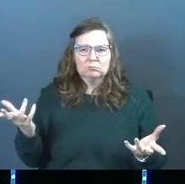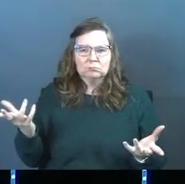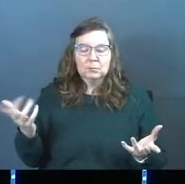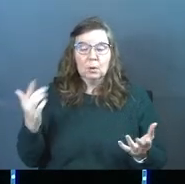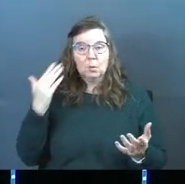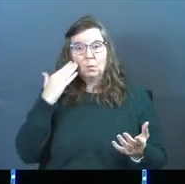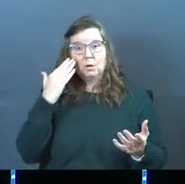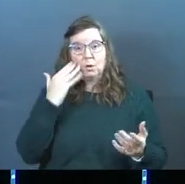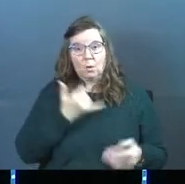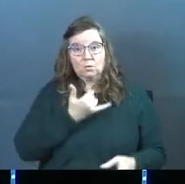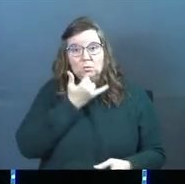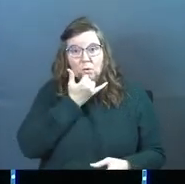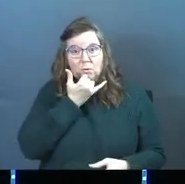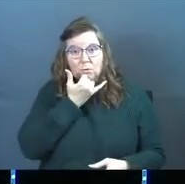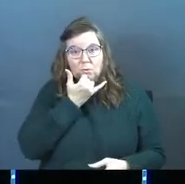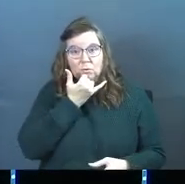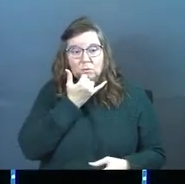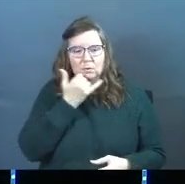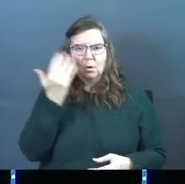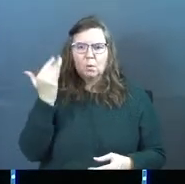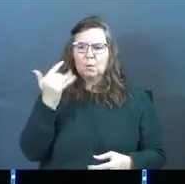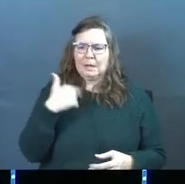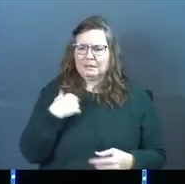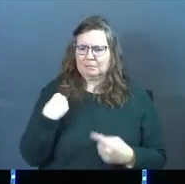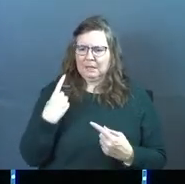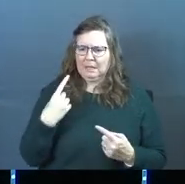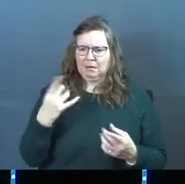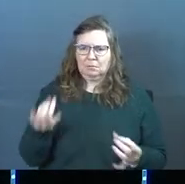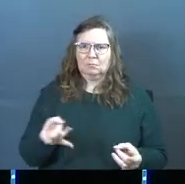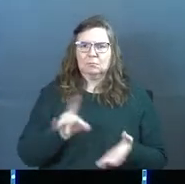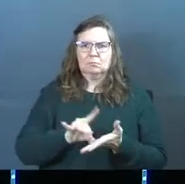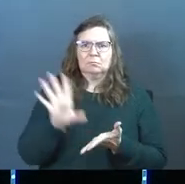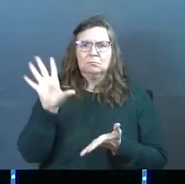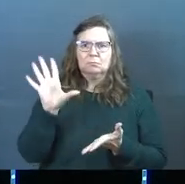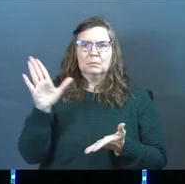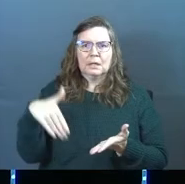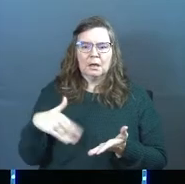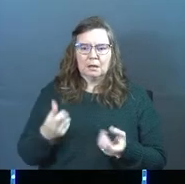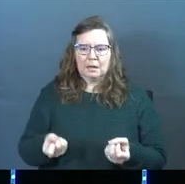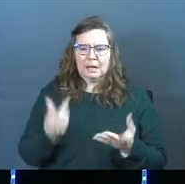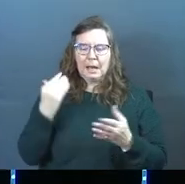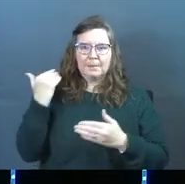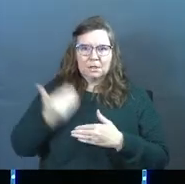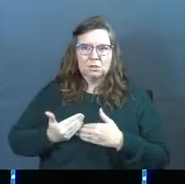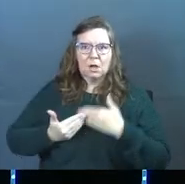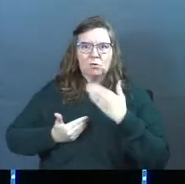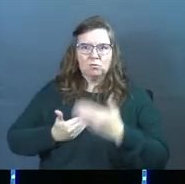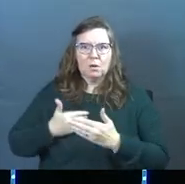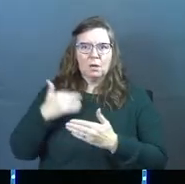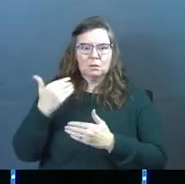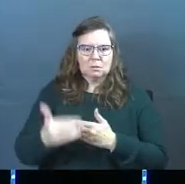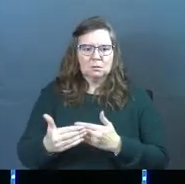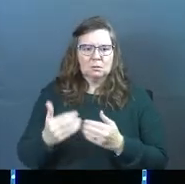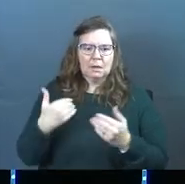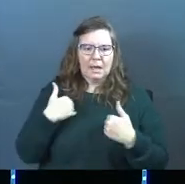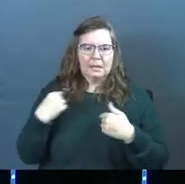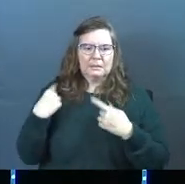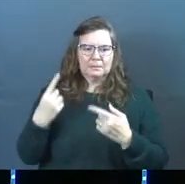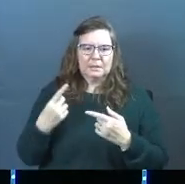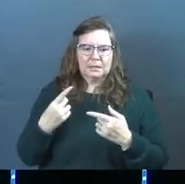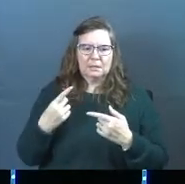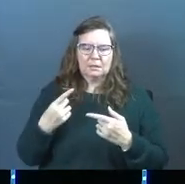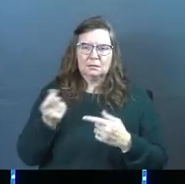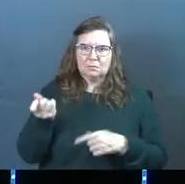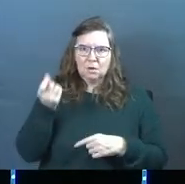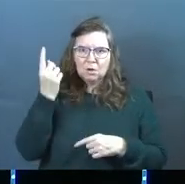We all know it's wrong. Why hasn't it been eradicated yet? How many generations has it been